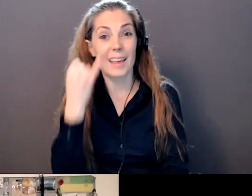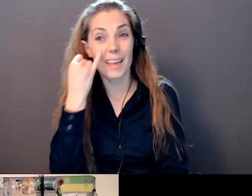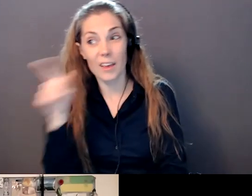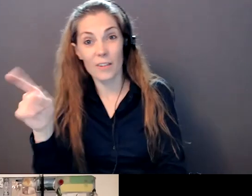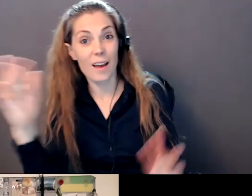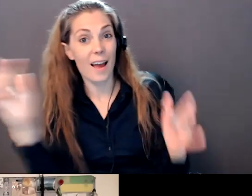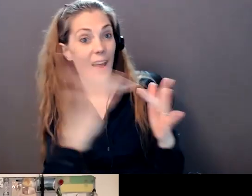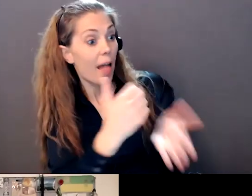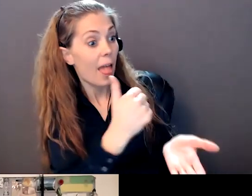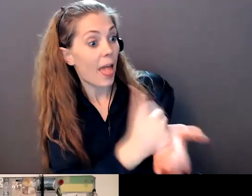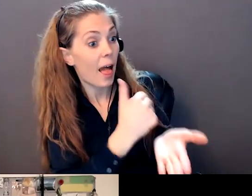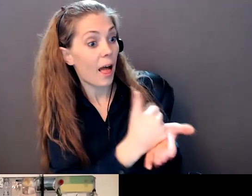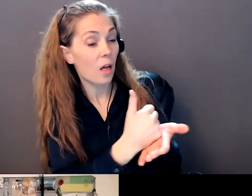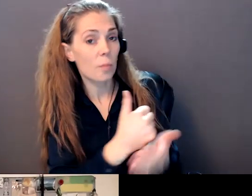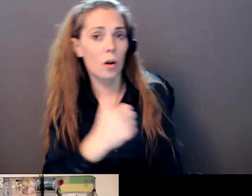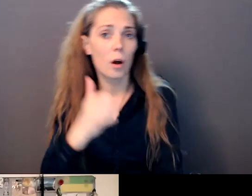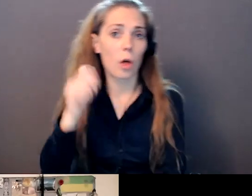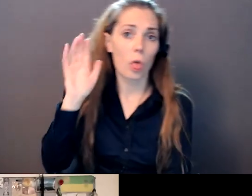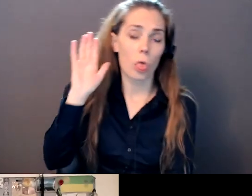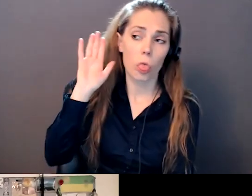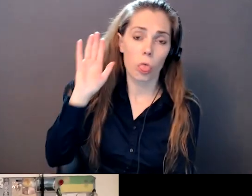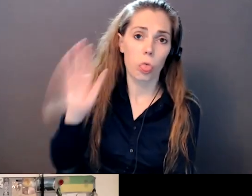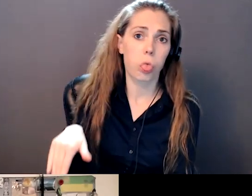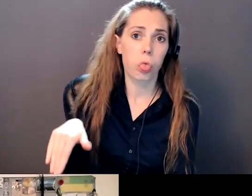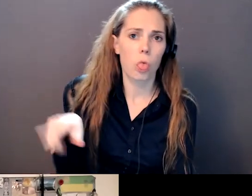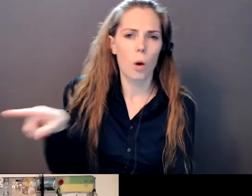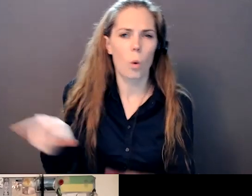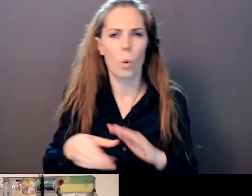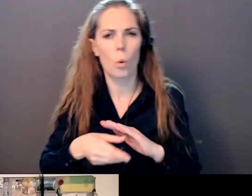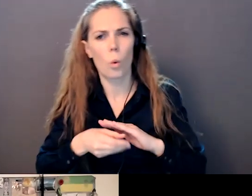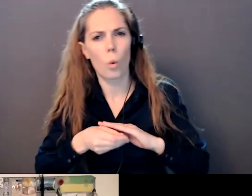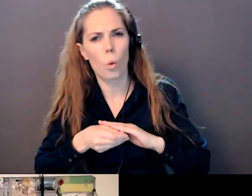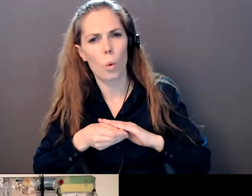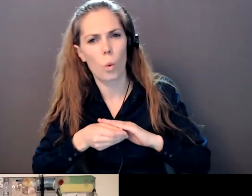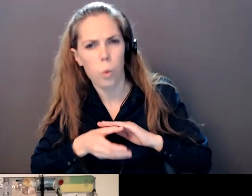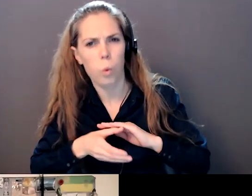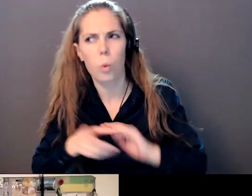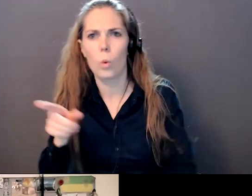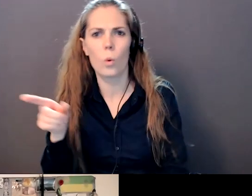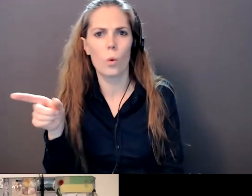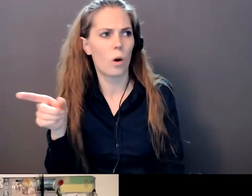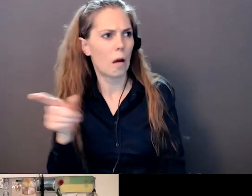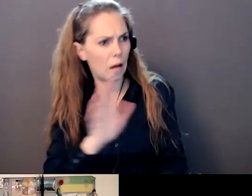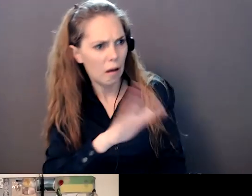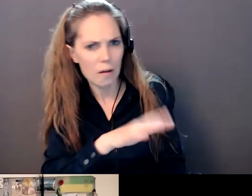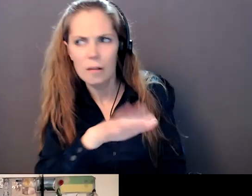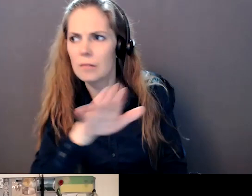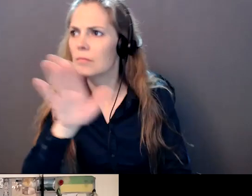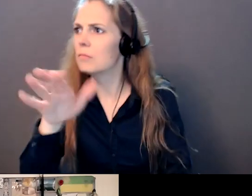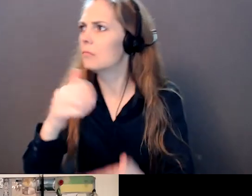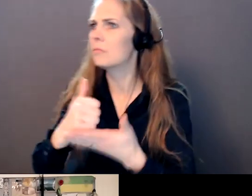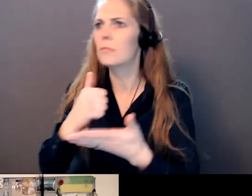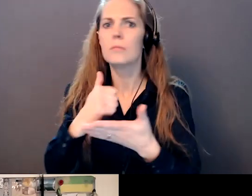or nobody seems to care or they don't seem to be fitting into anybody's mandate. I can't tell you how many times we have people